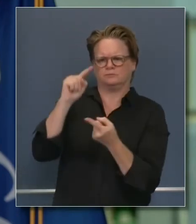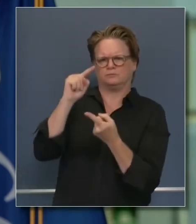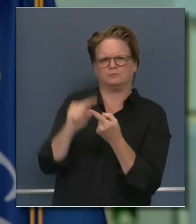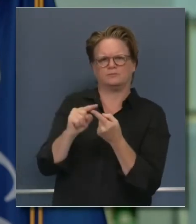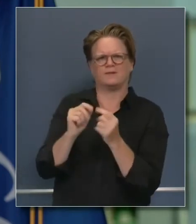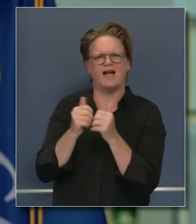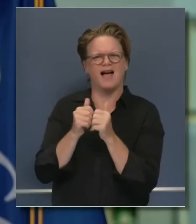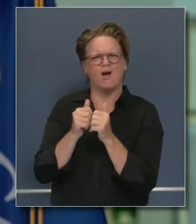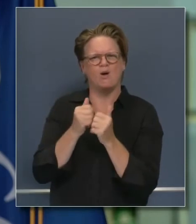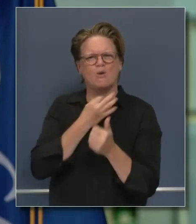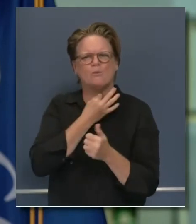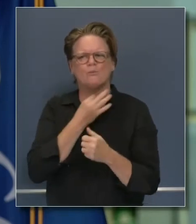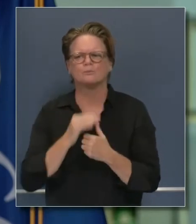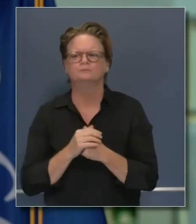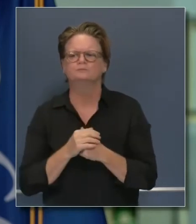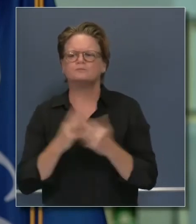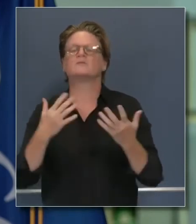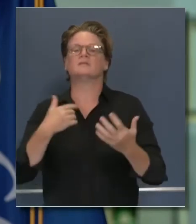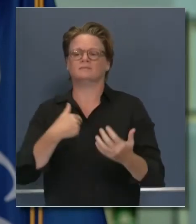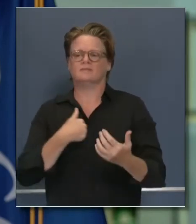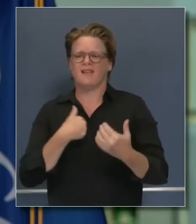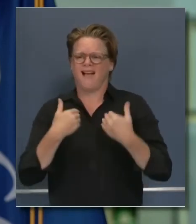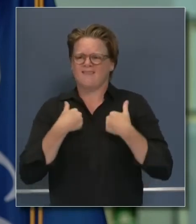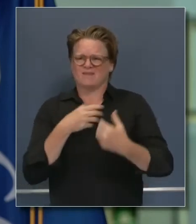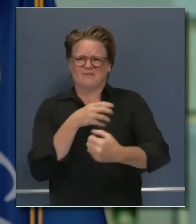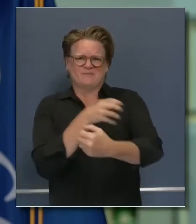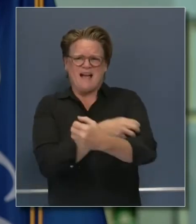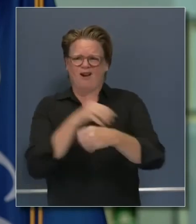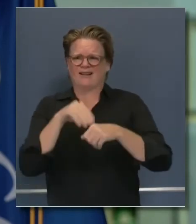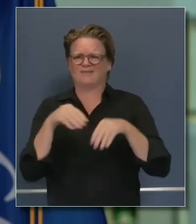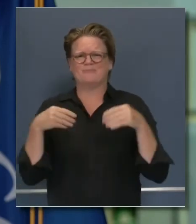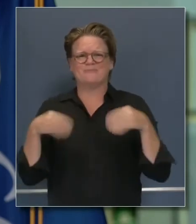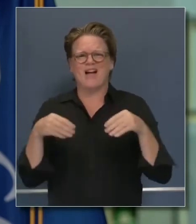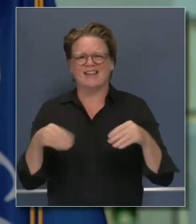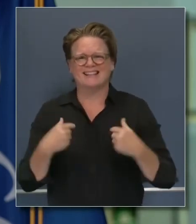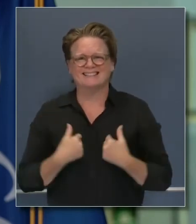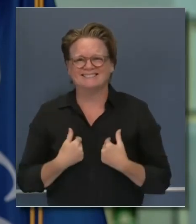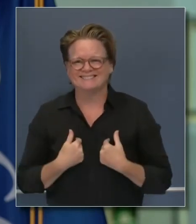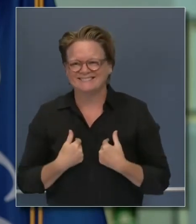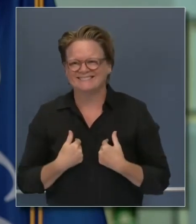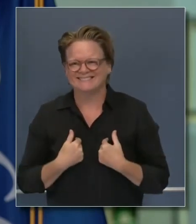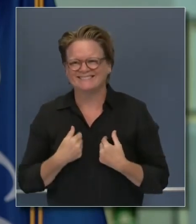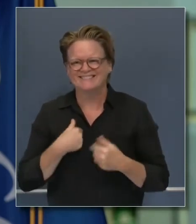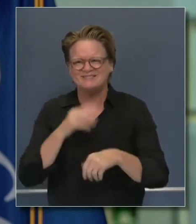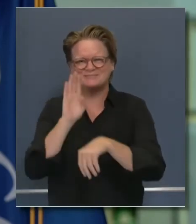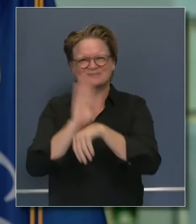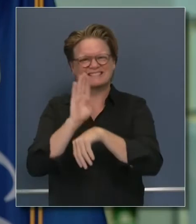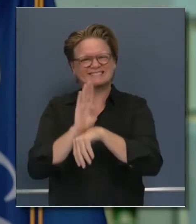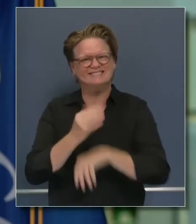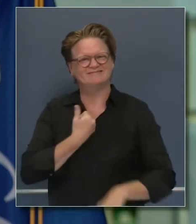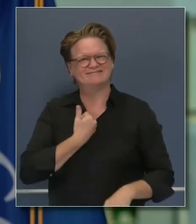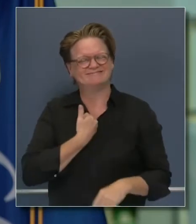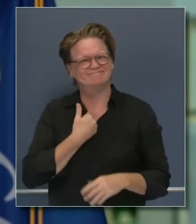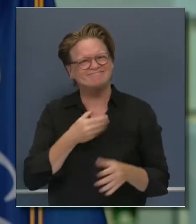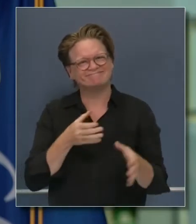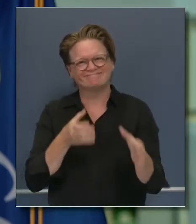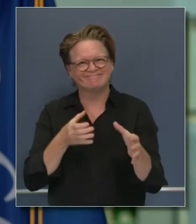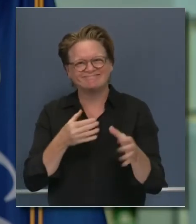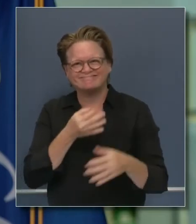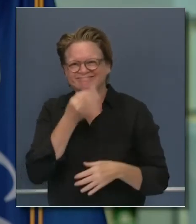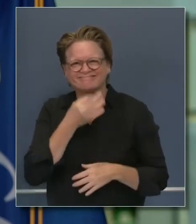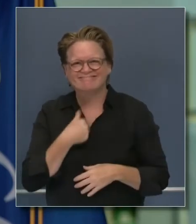using your purchasing power, using business-like approach. To leverage that marketing power